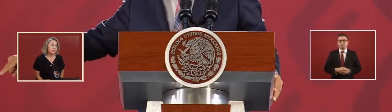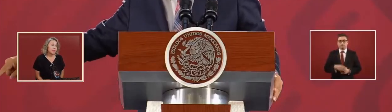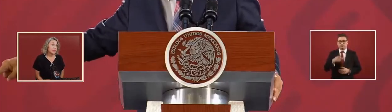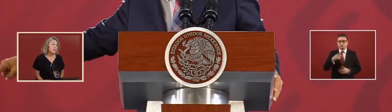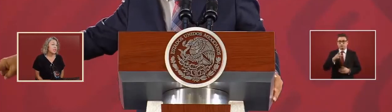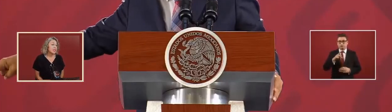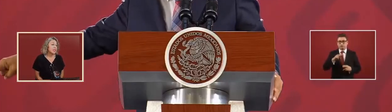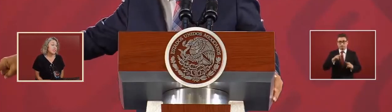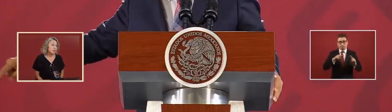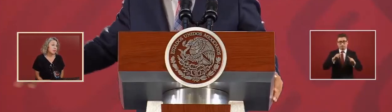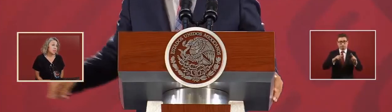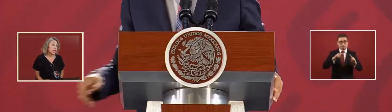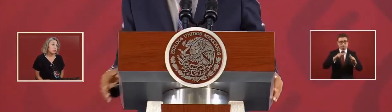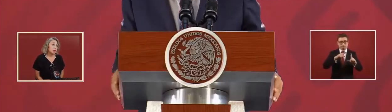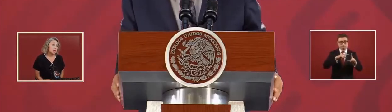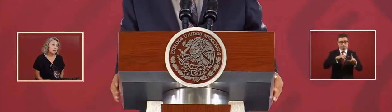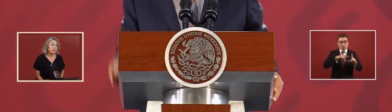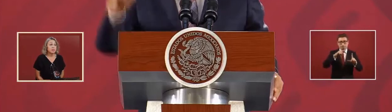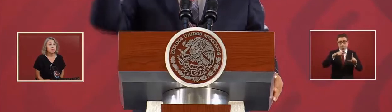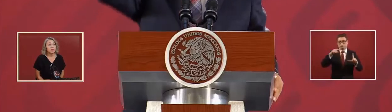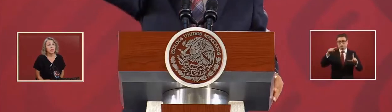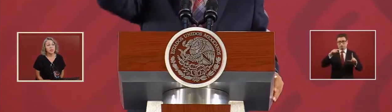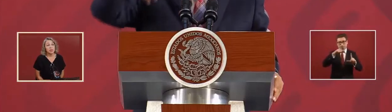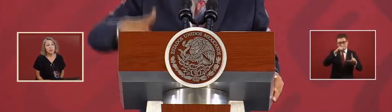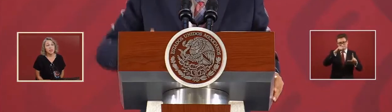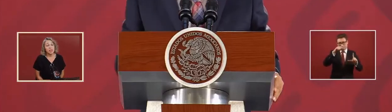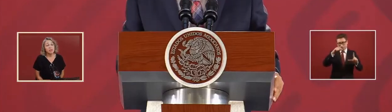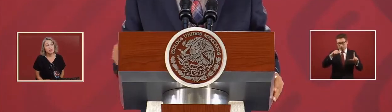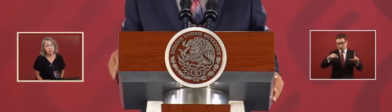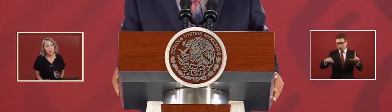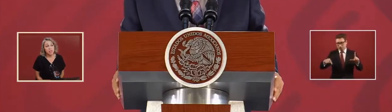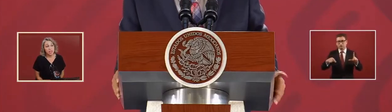in fourteen years let's say